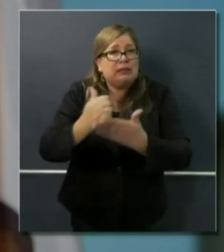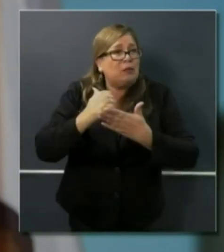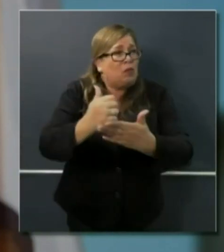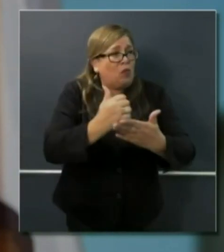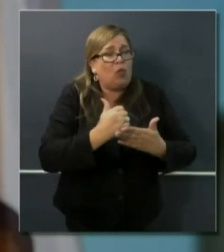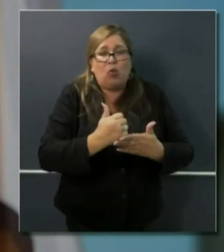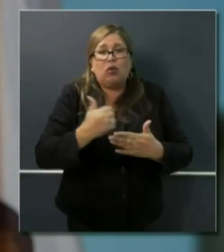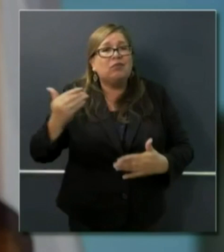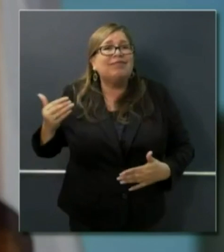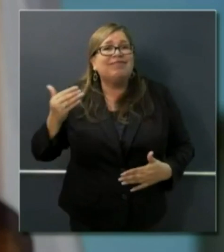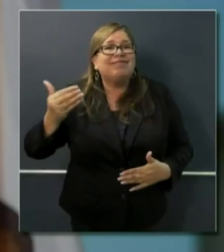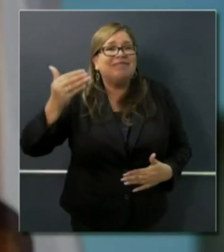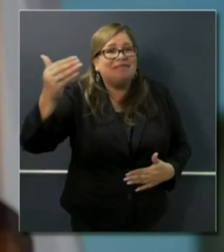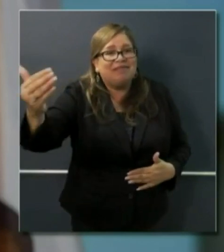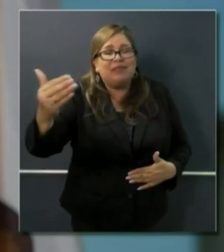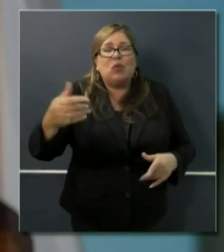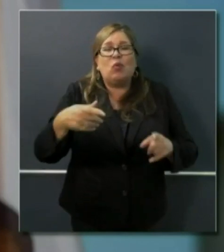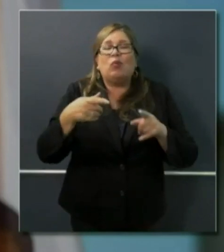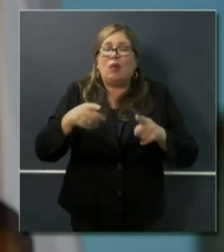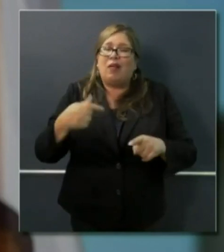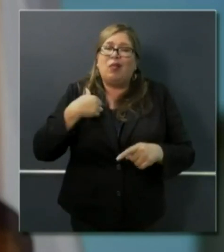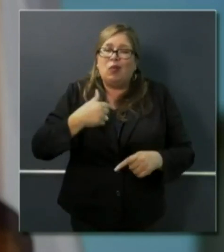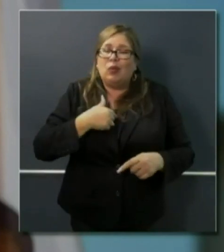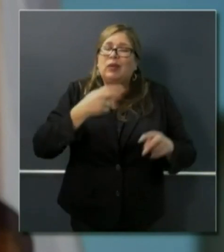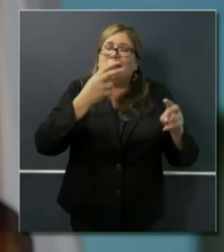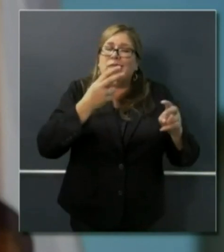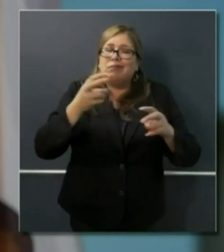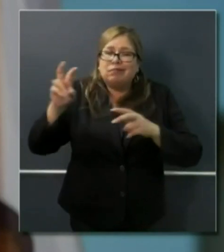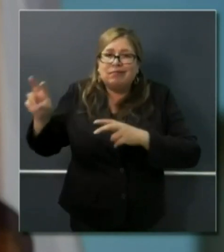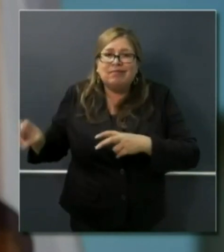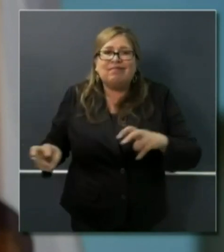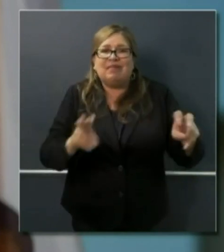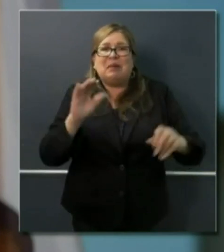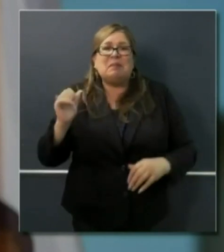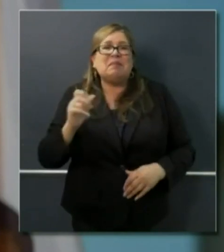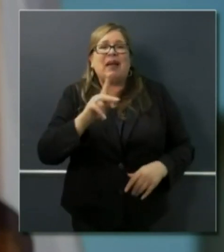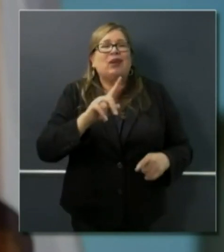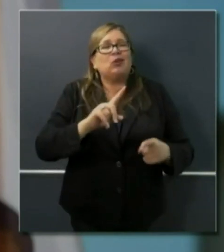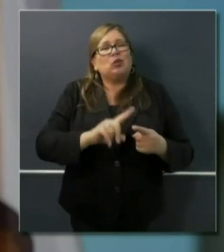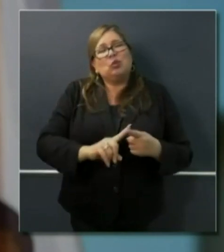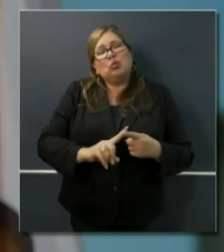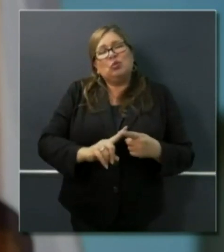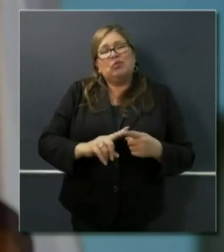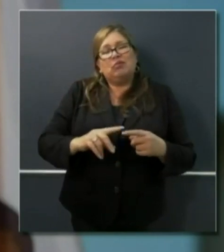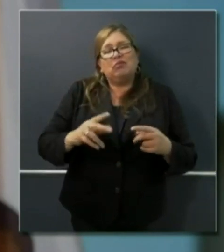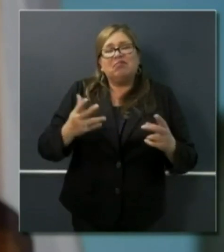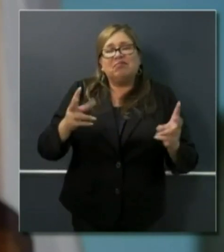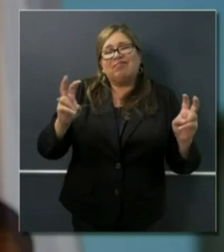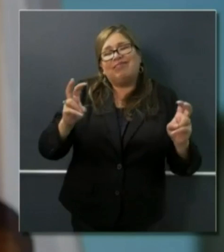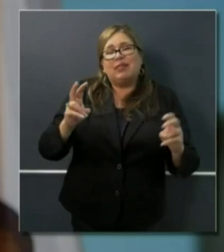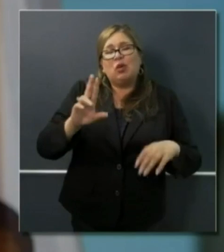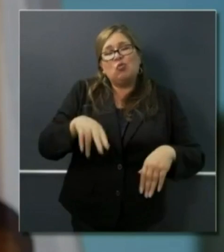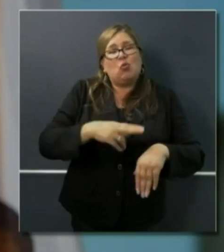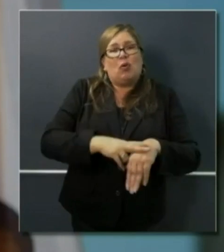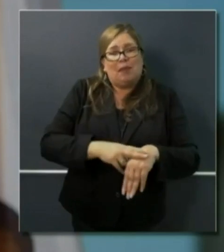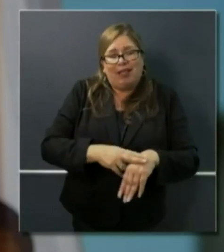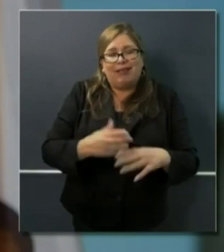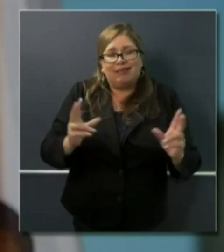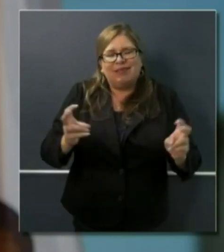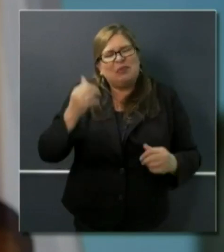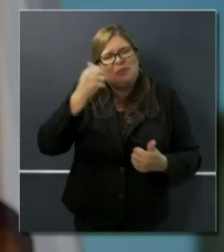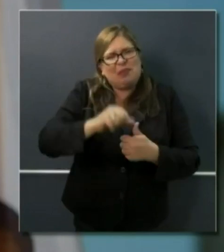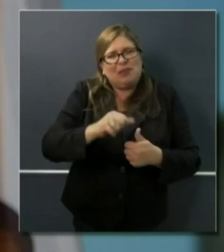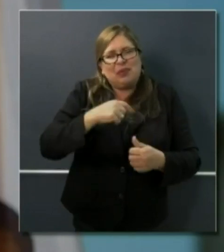certainly over the next year as we transition back to some version of normalcy, a lot of which we